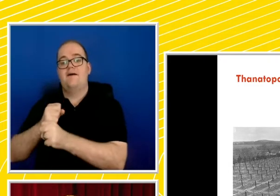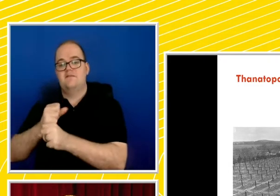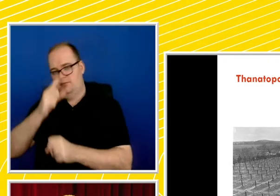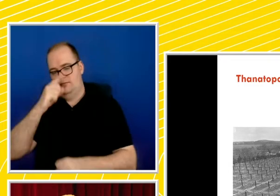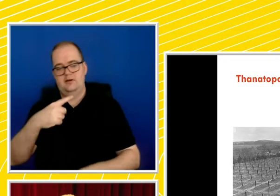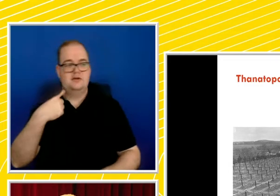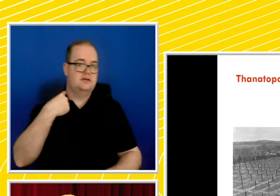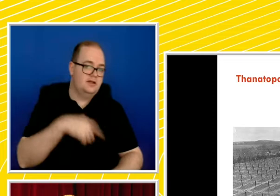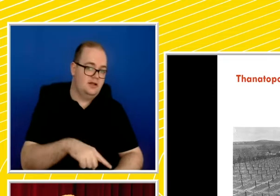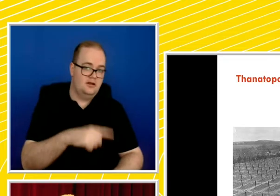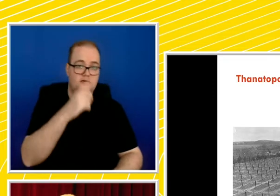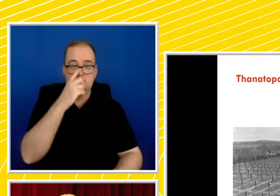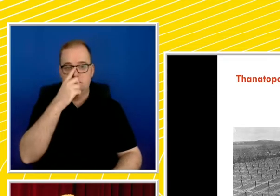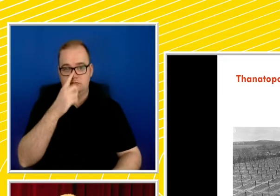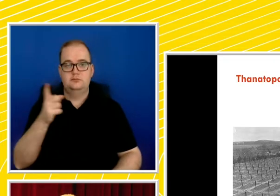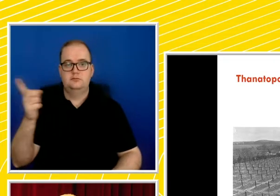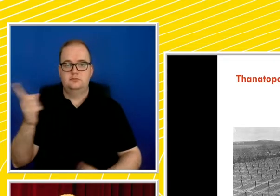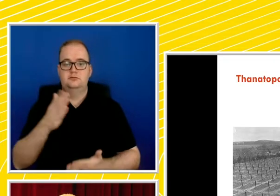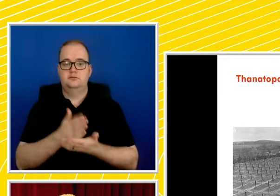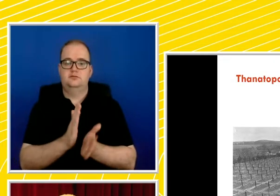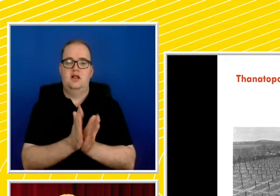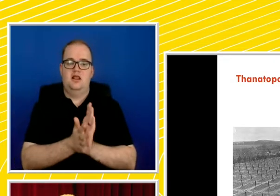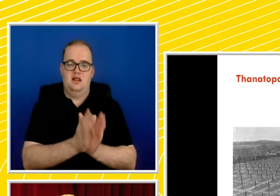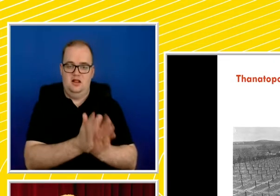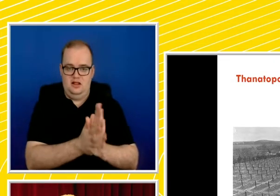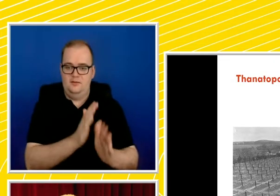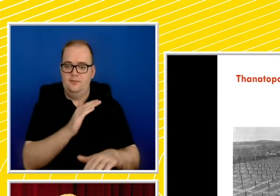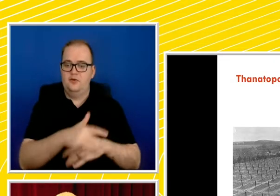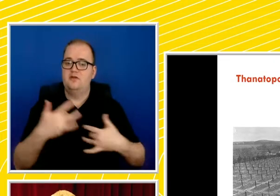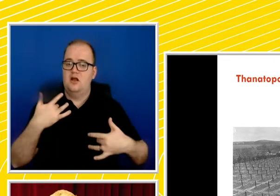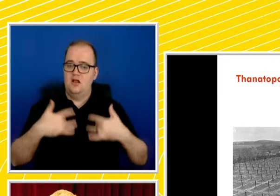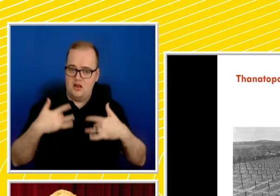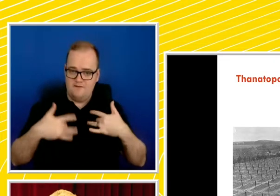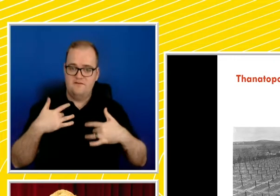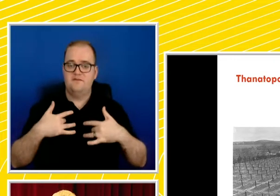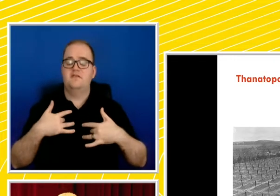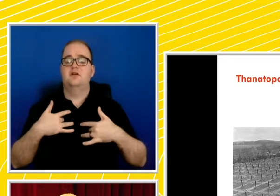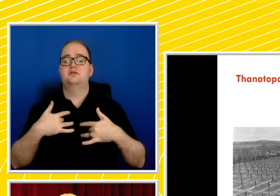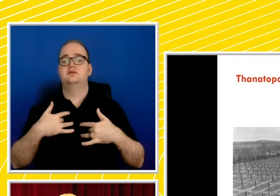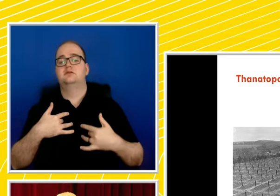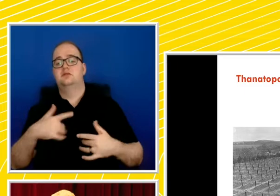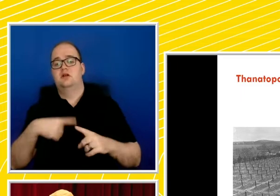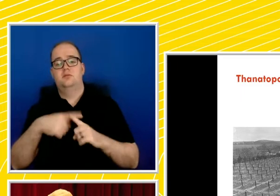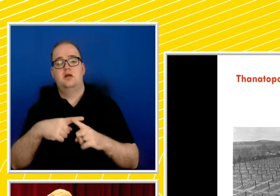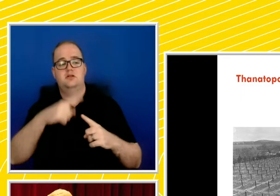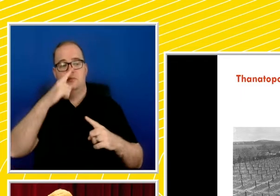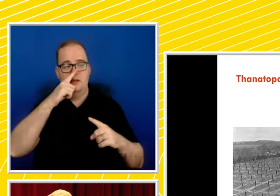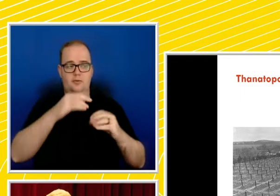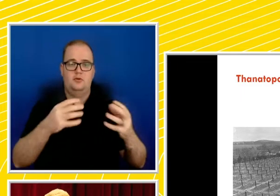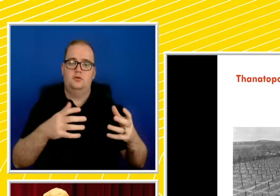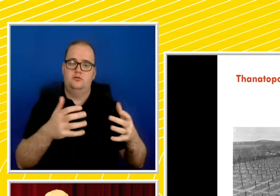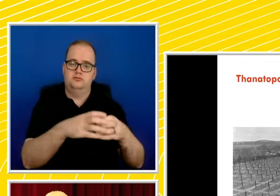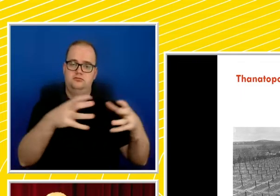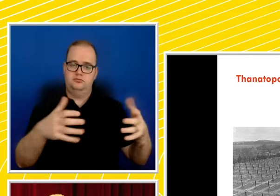coercive power at the level of life, species, race, and population. Foucault saw that genocide is the ultimate expression